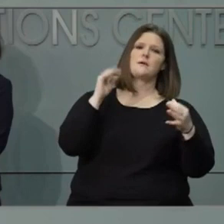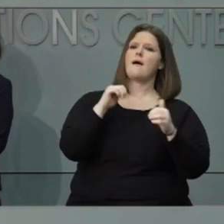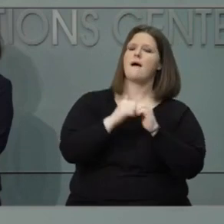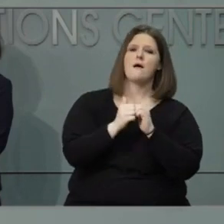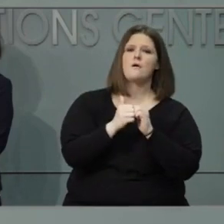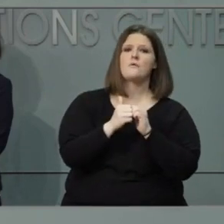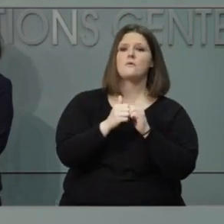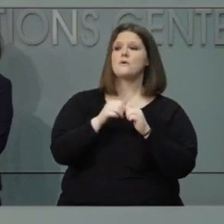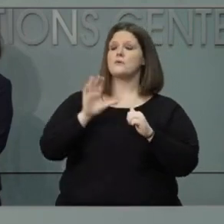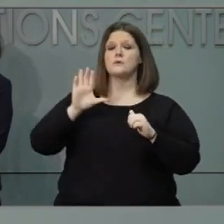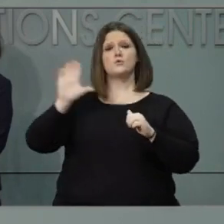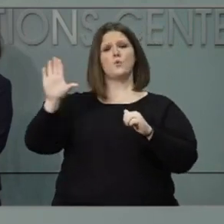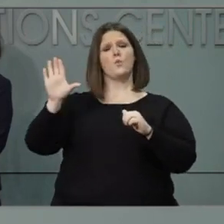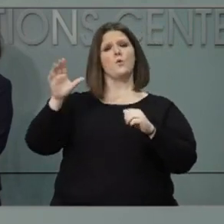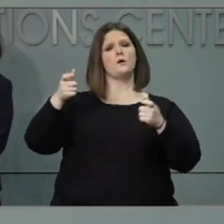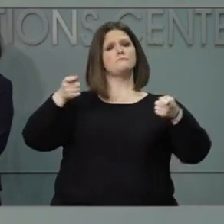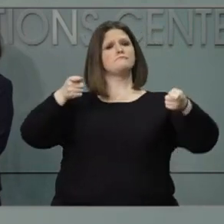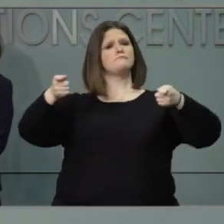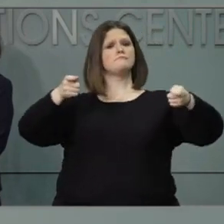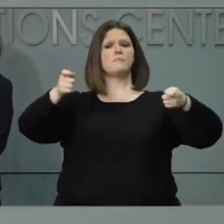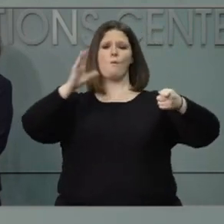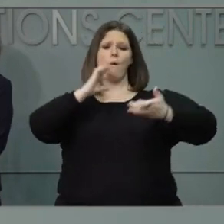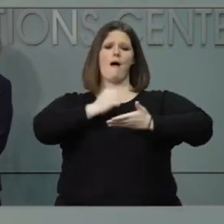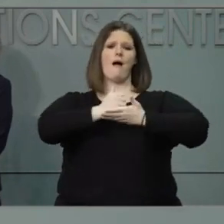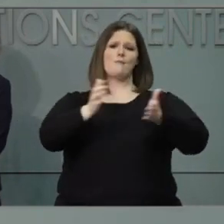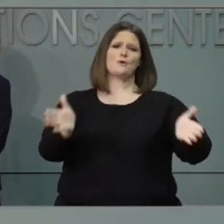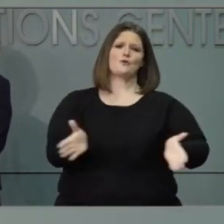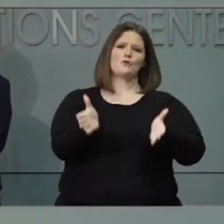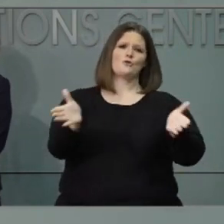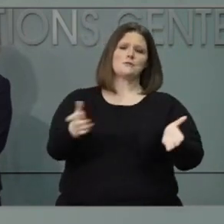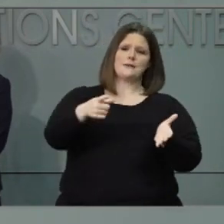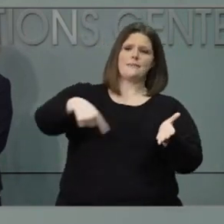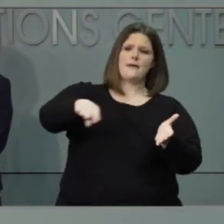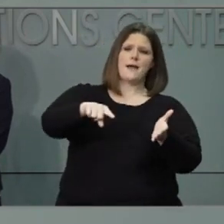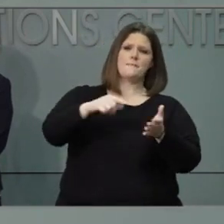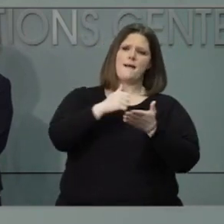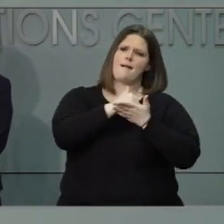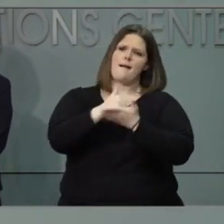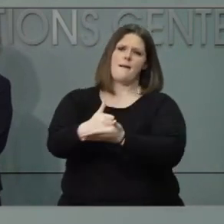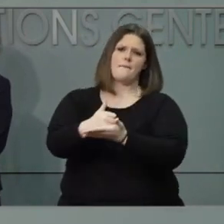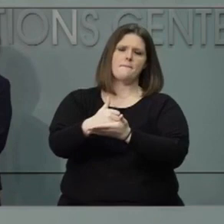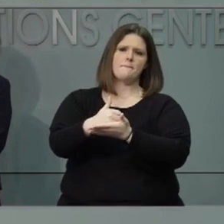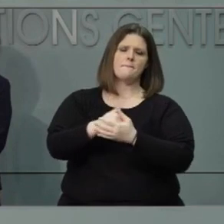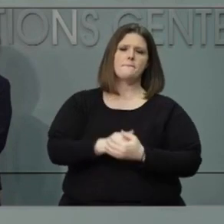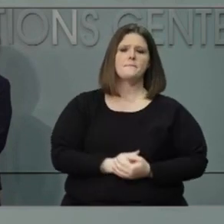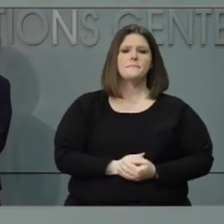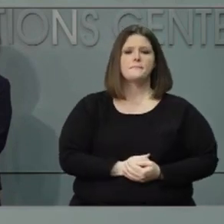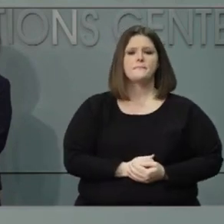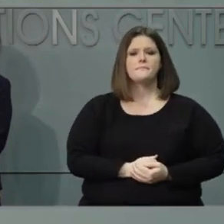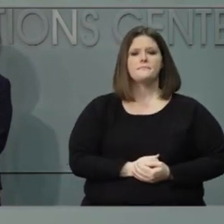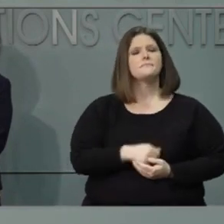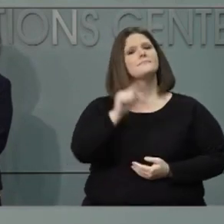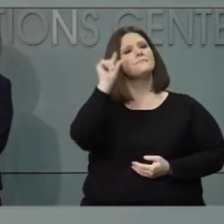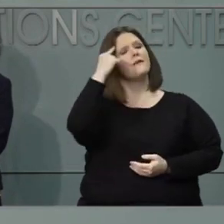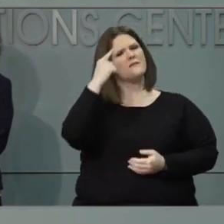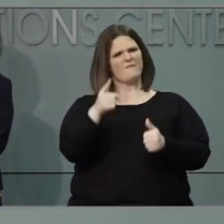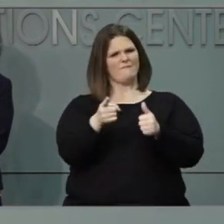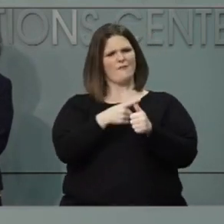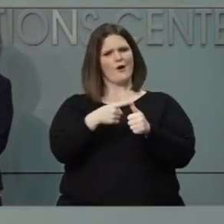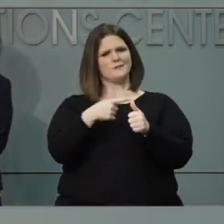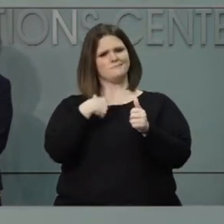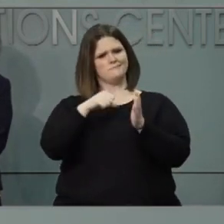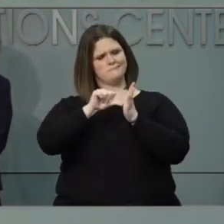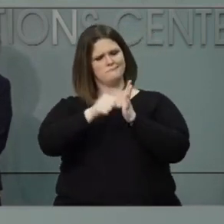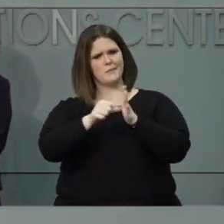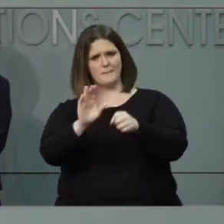will put them forward and possibly get them some relief funds. First, I would tell businesses the